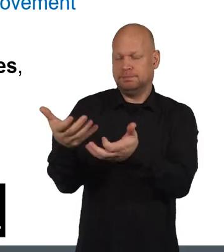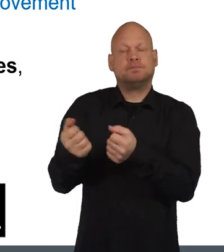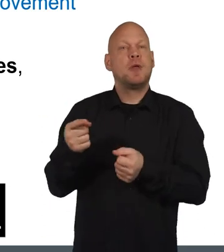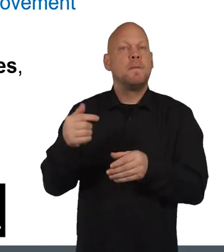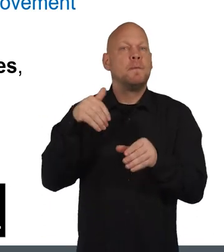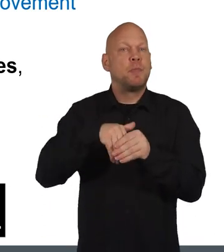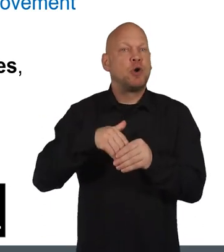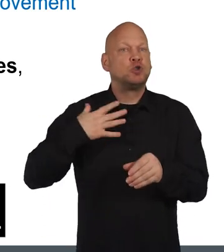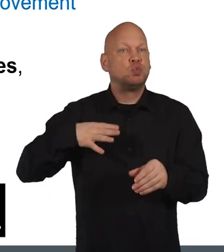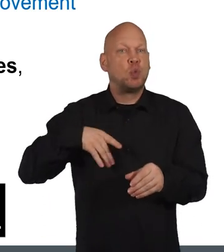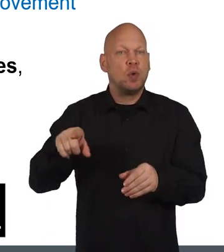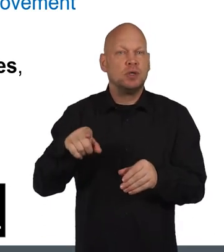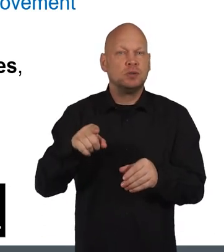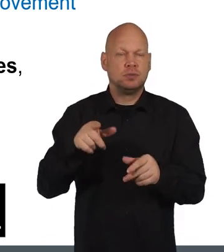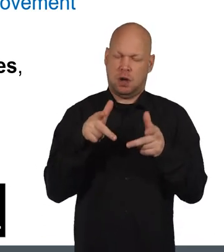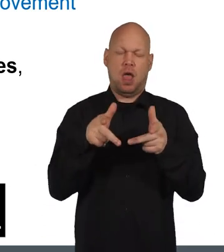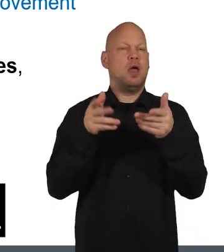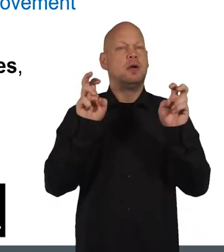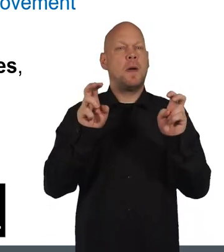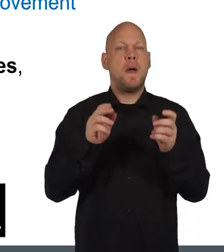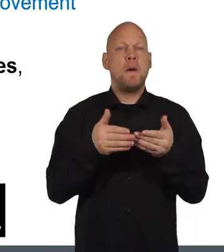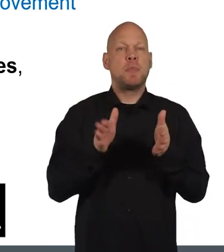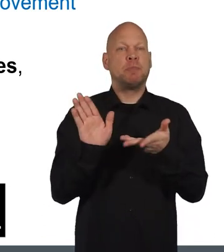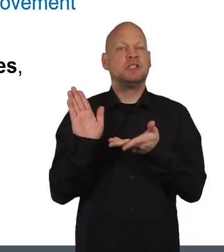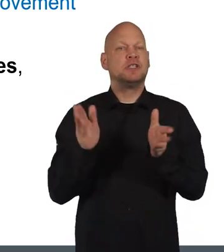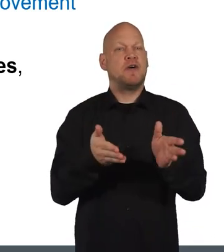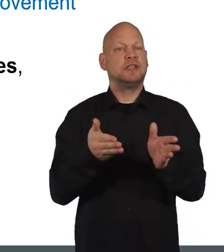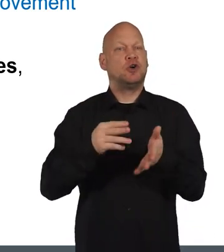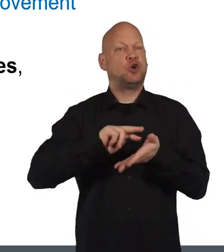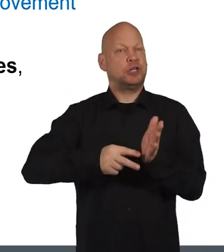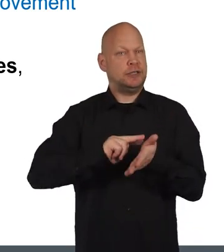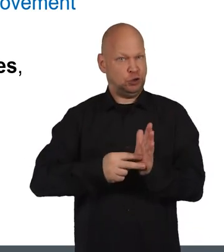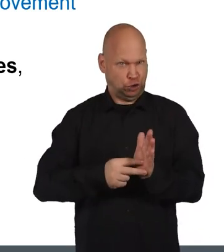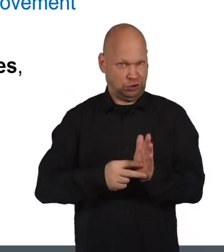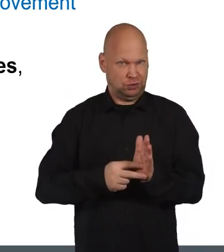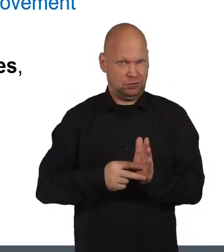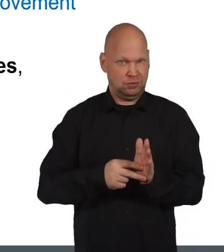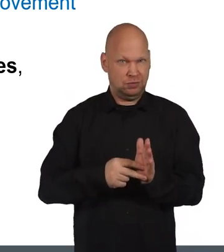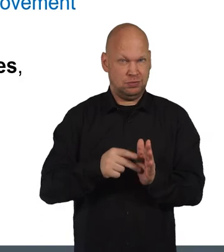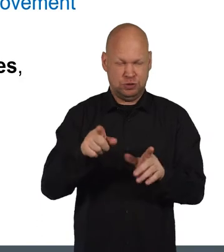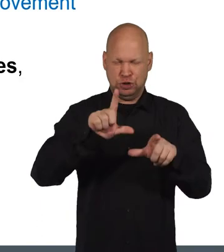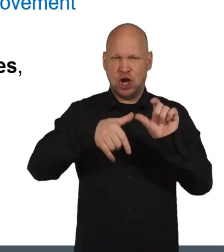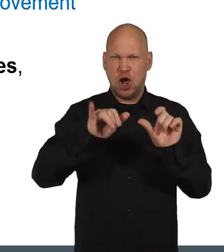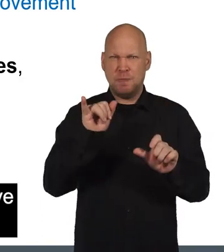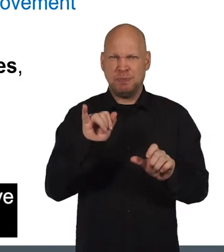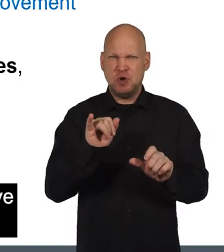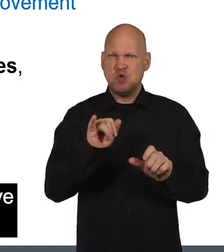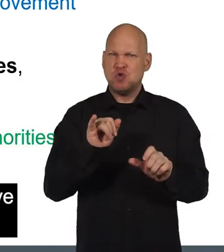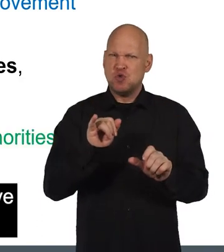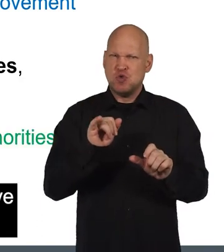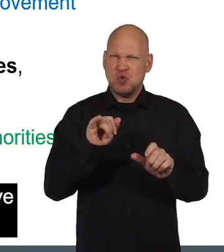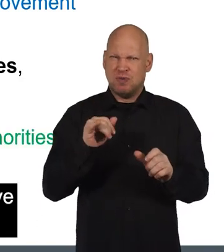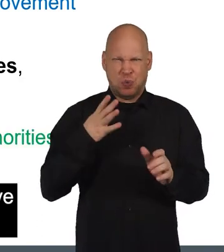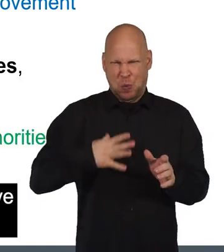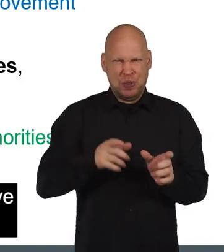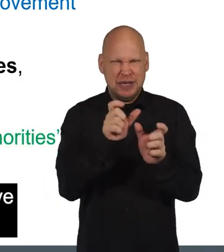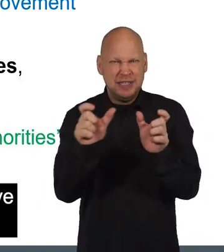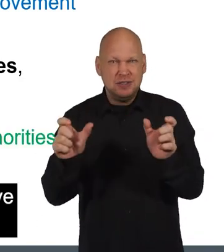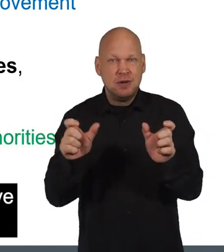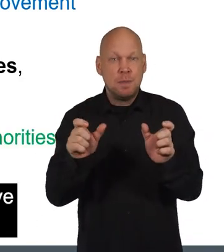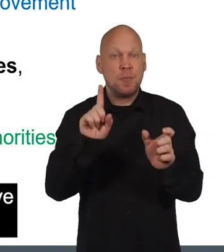request to are called public service authorities. The jargon might seem unnecessary,